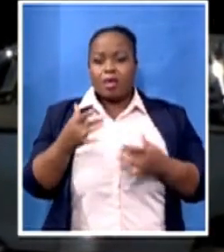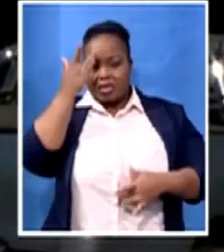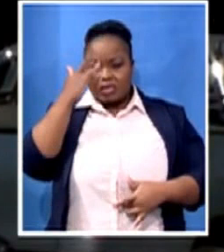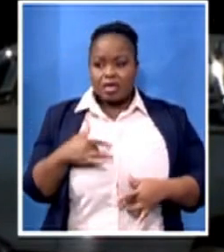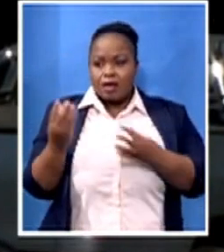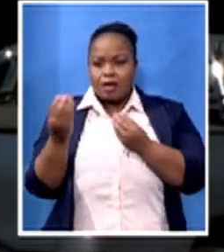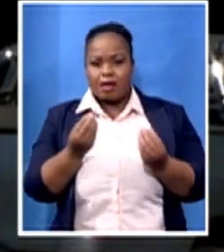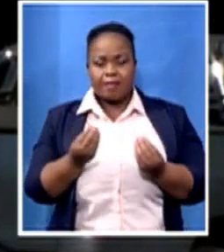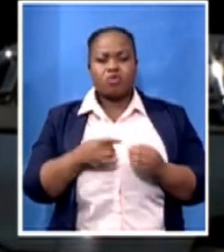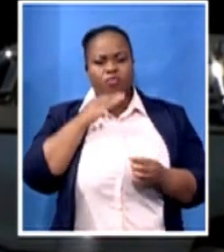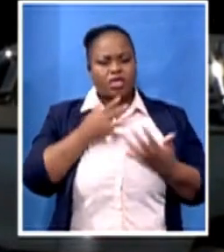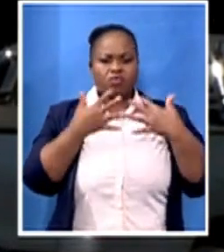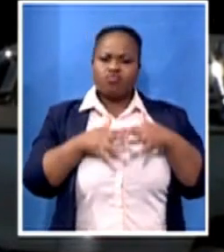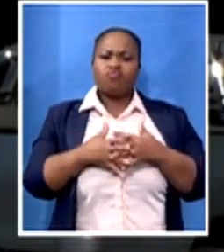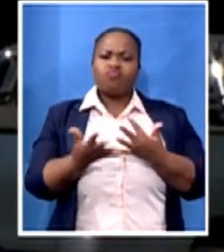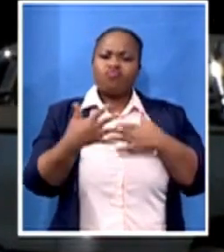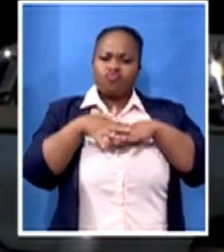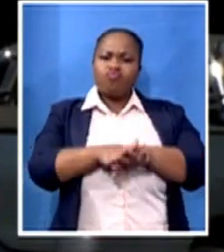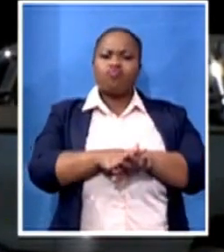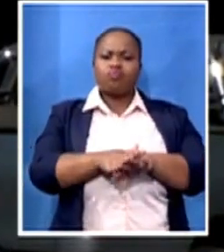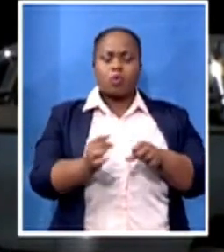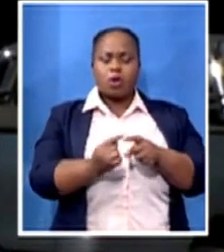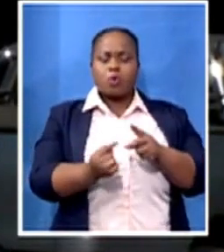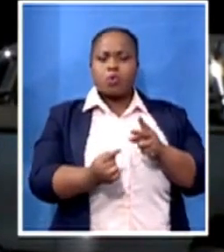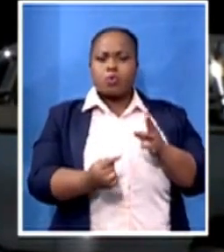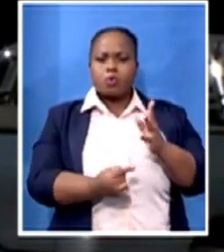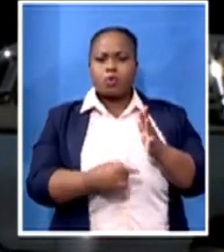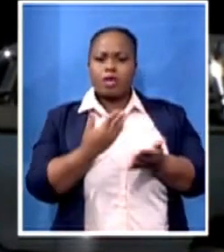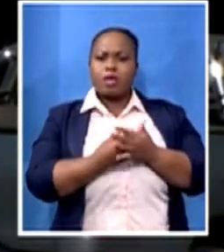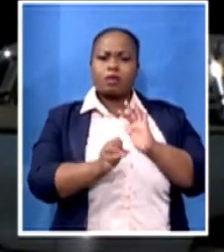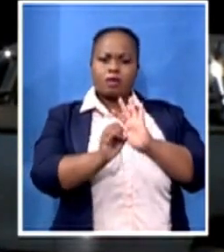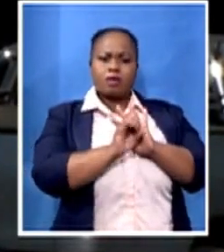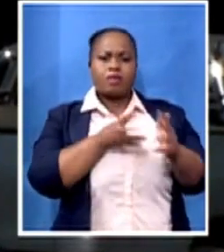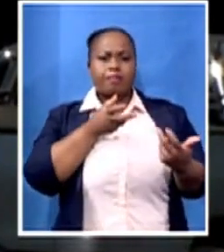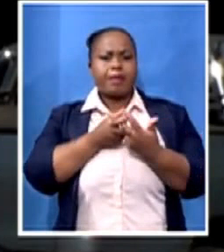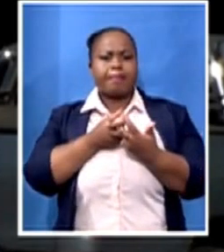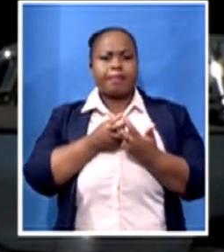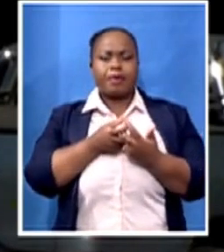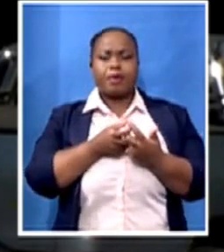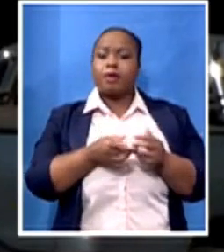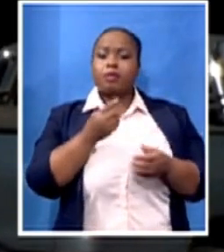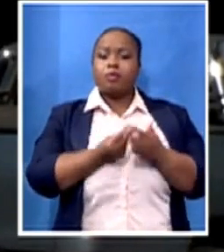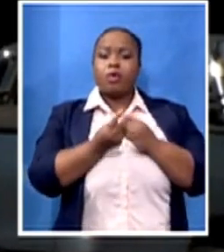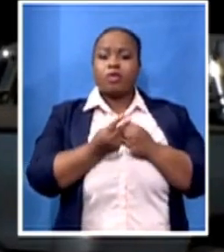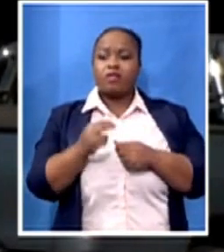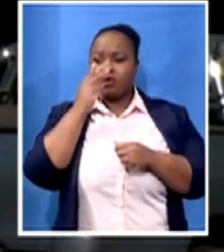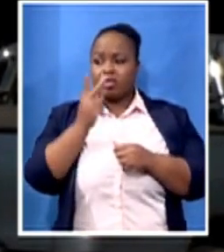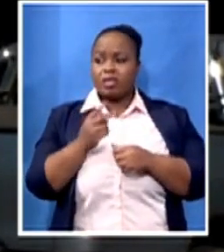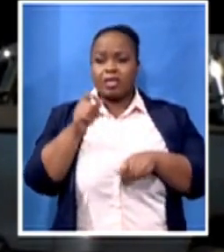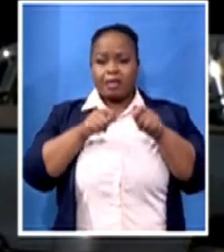get into all the areas of need that we have. If you if you look at the statisticians, they shall be talking to us about